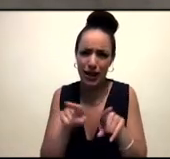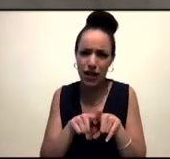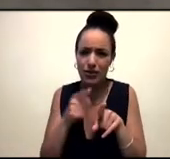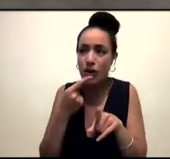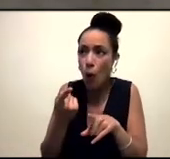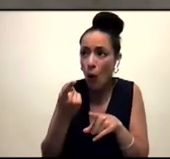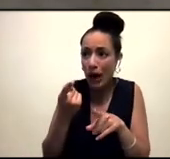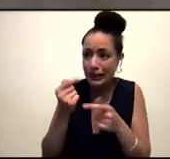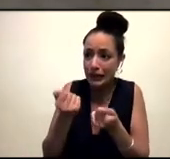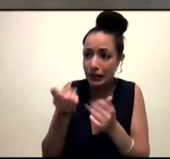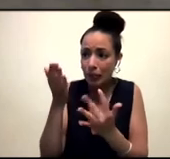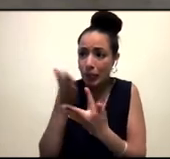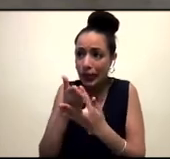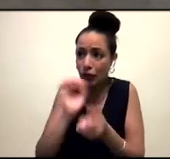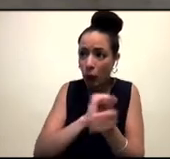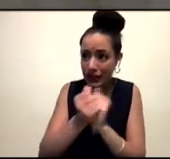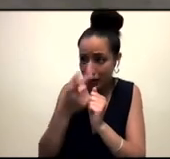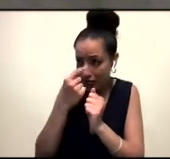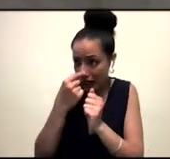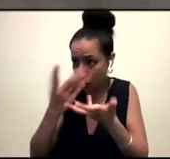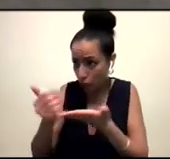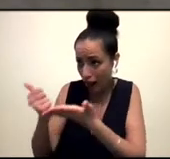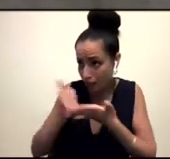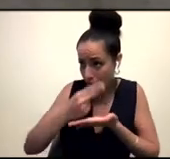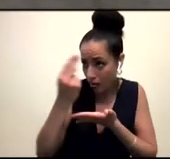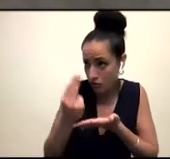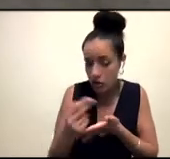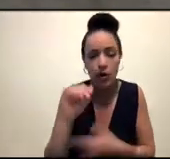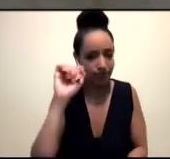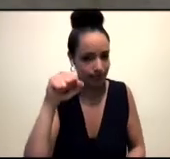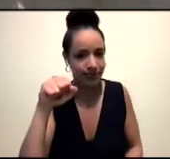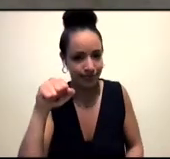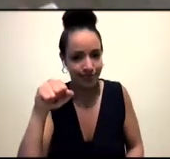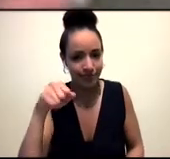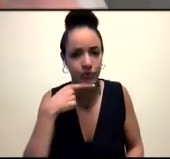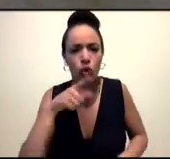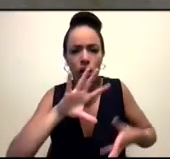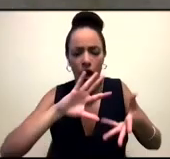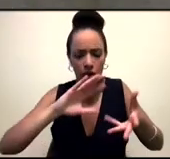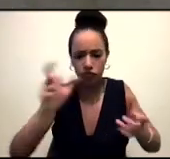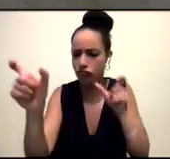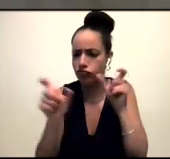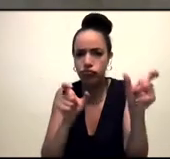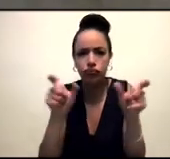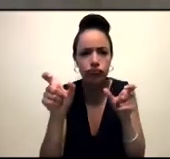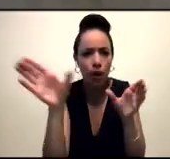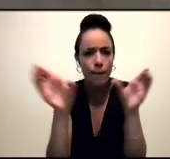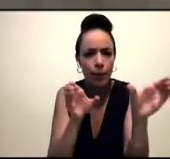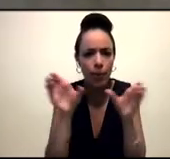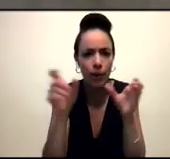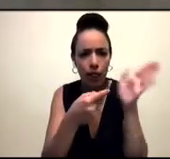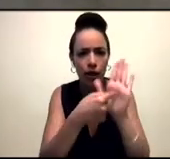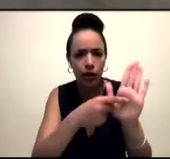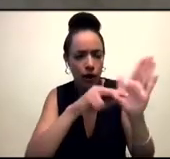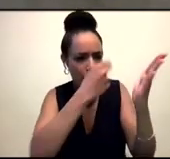And so it just really worked out so swimmingly. And we were compiling these people together. And we wanted to feature a person every single day of the month of